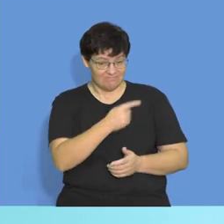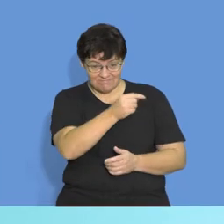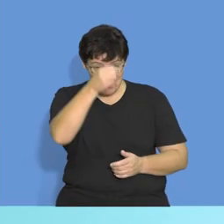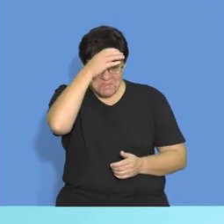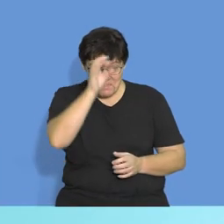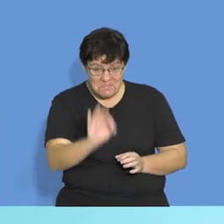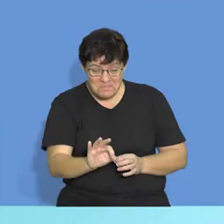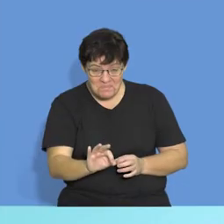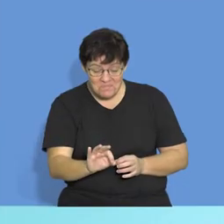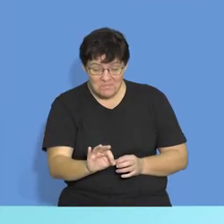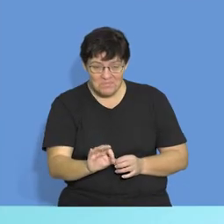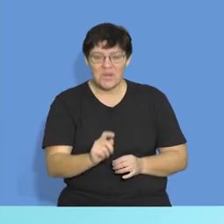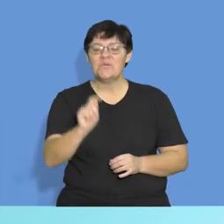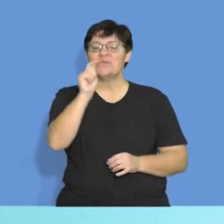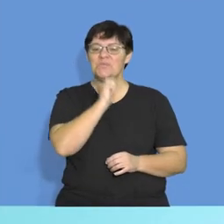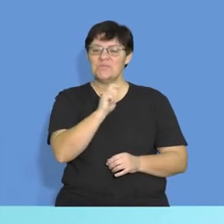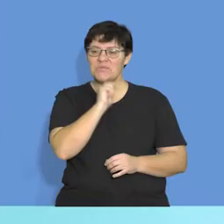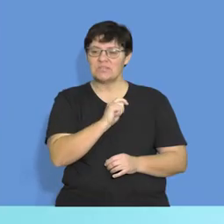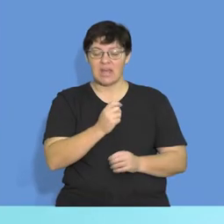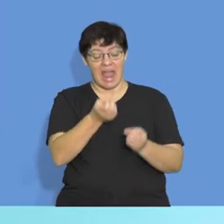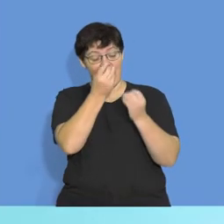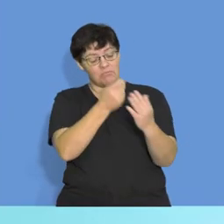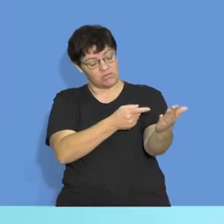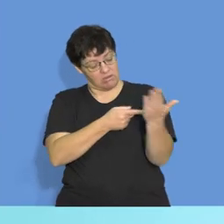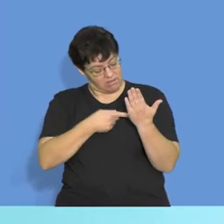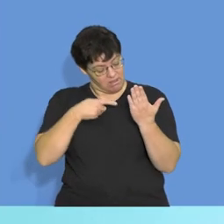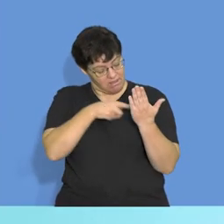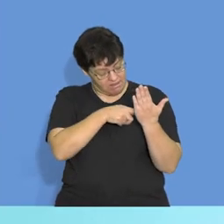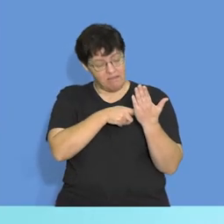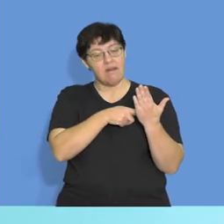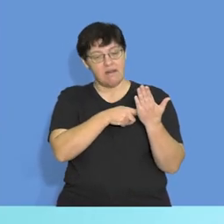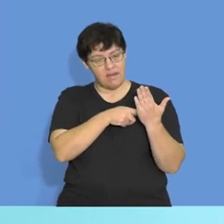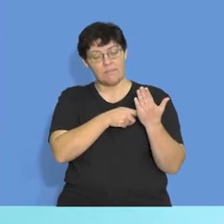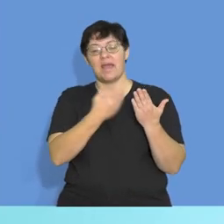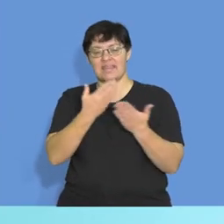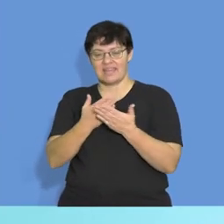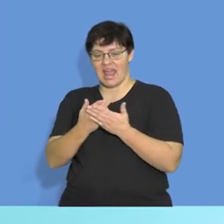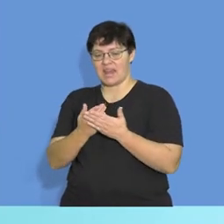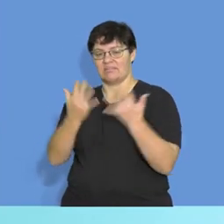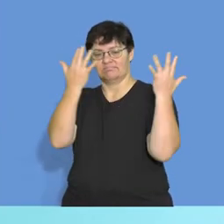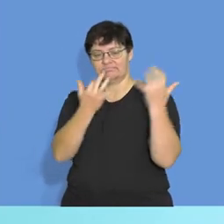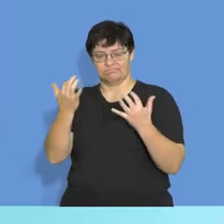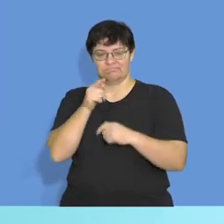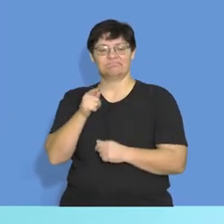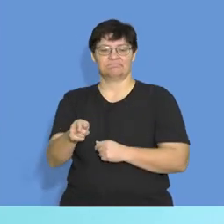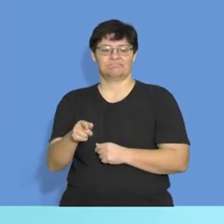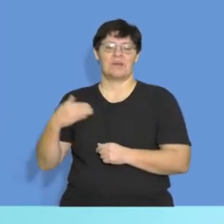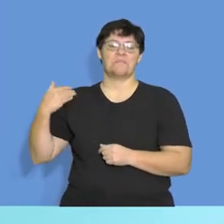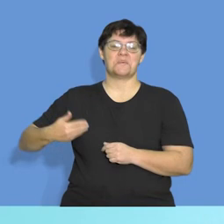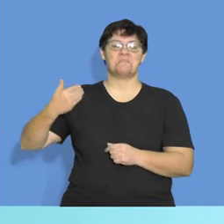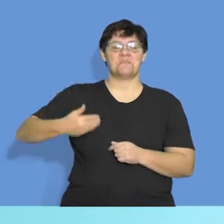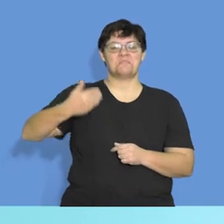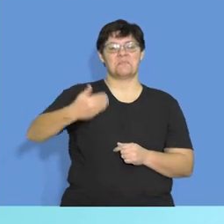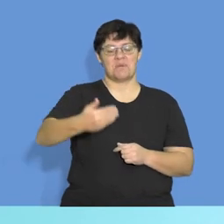you had to use the given information in order to determine your trend. And